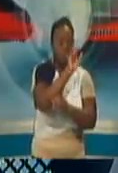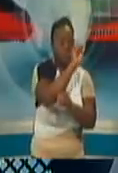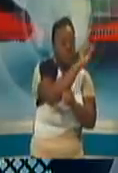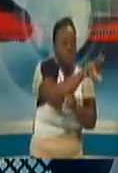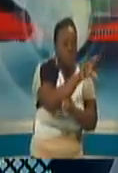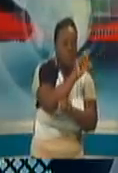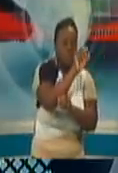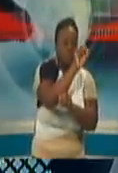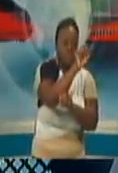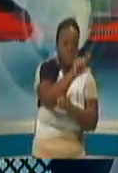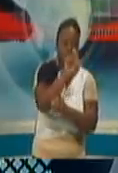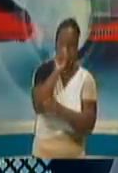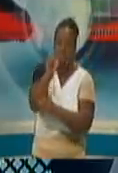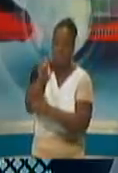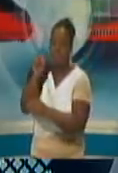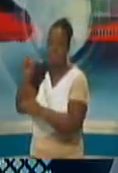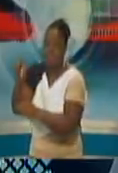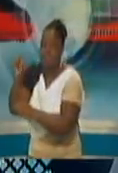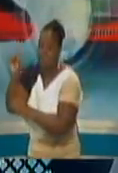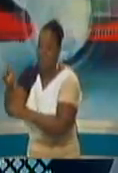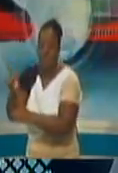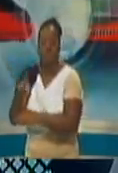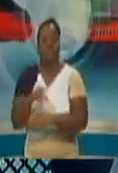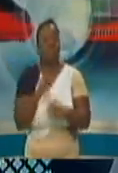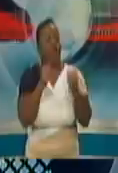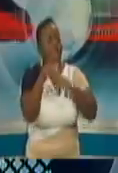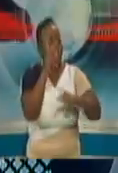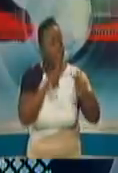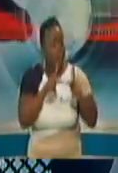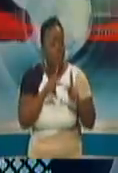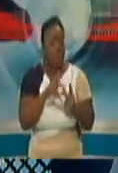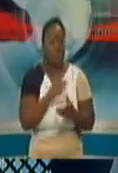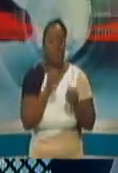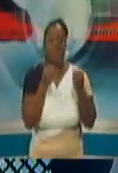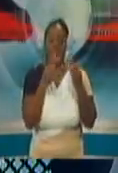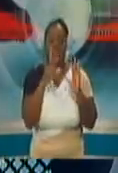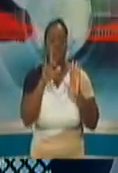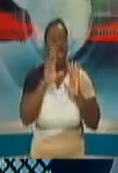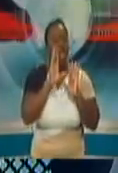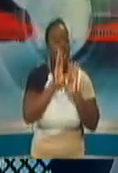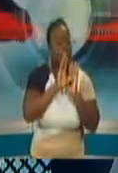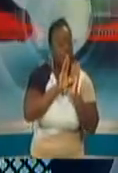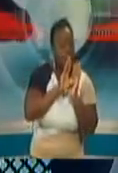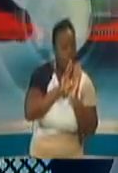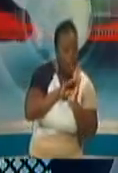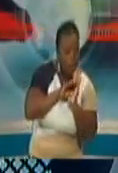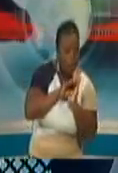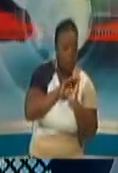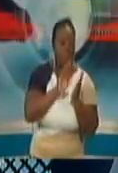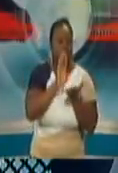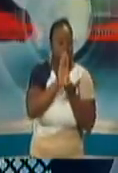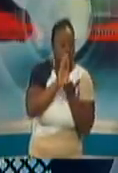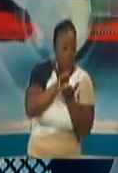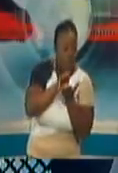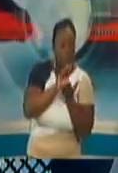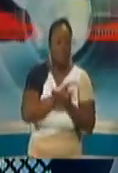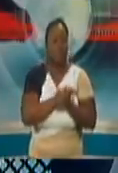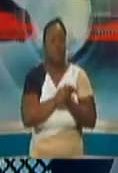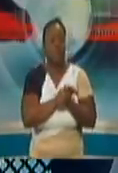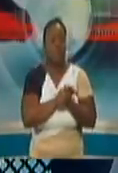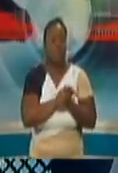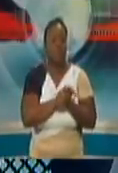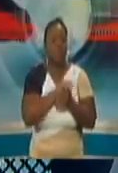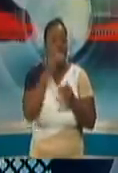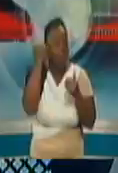whether it be asymptomatic, mildly symptomatic, is extremely low. Just to go back to the fact that we had our last 116